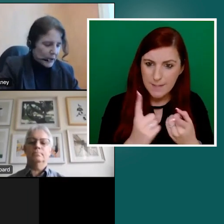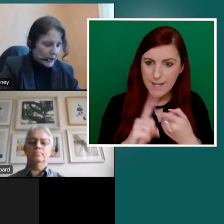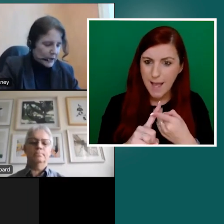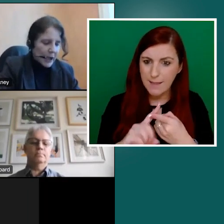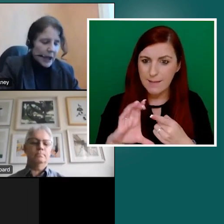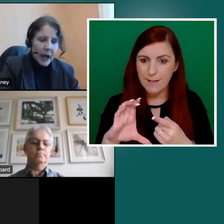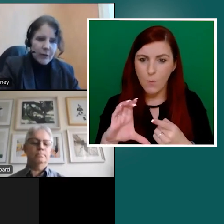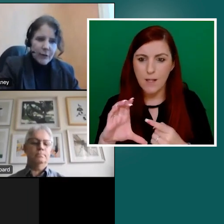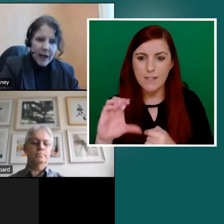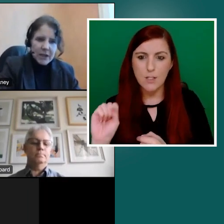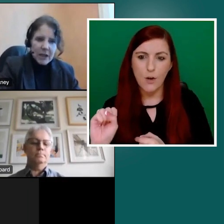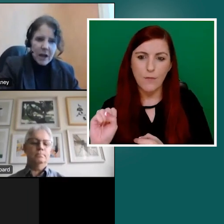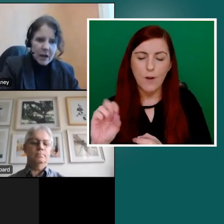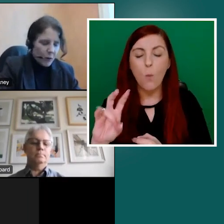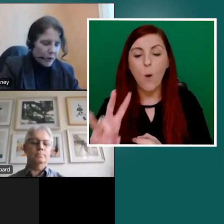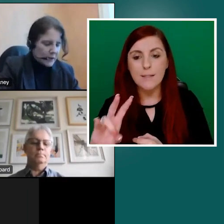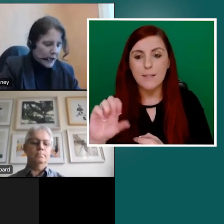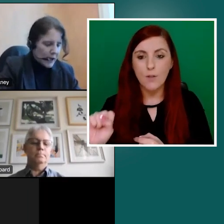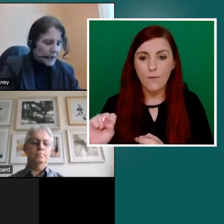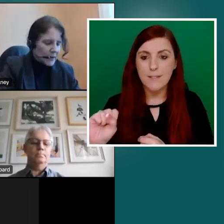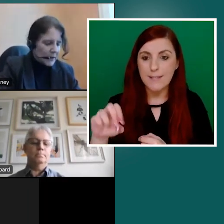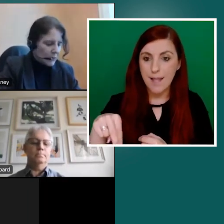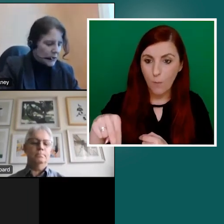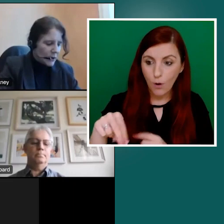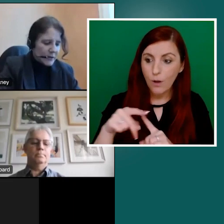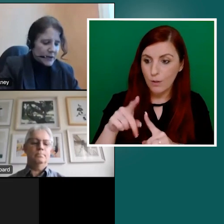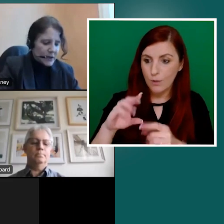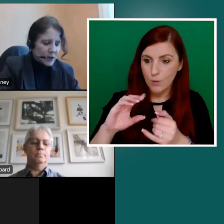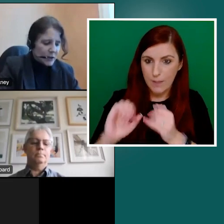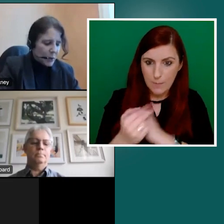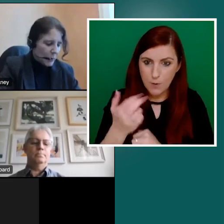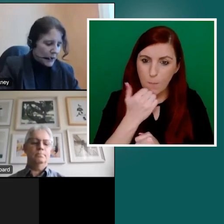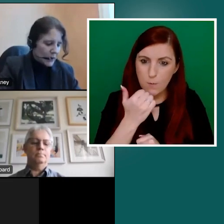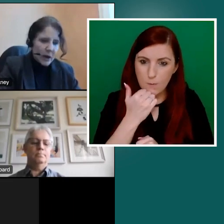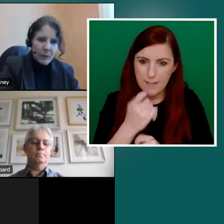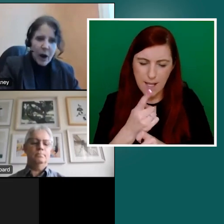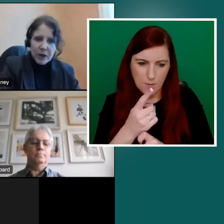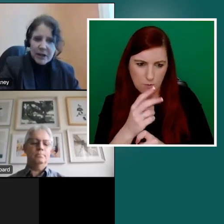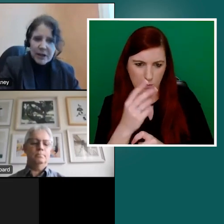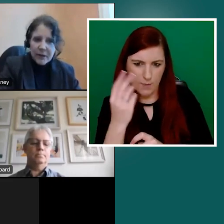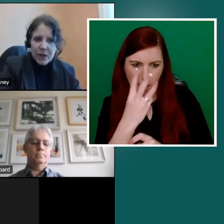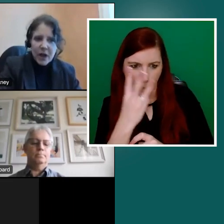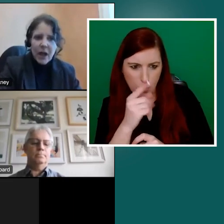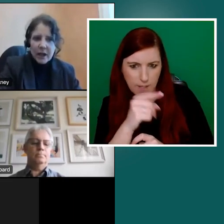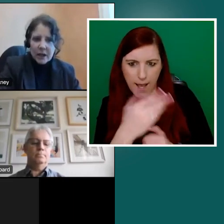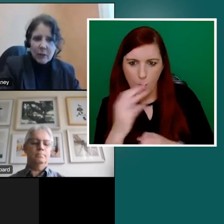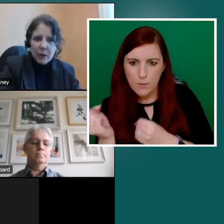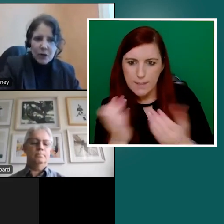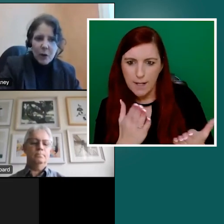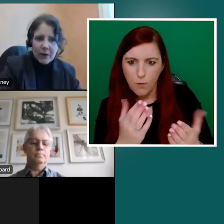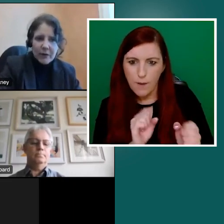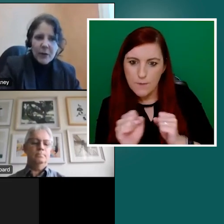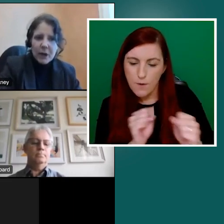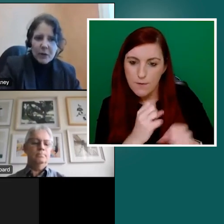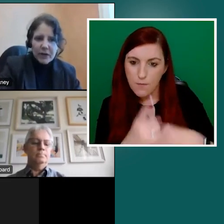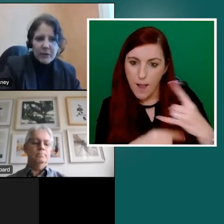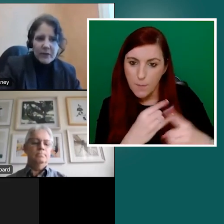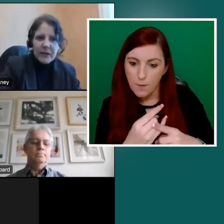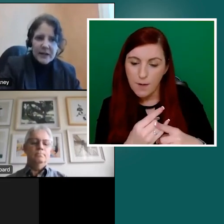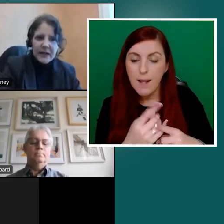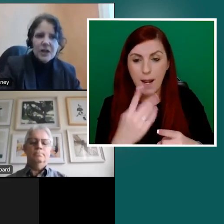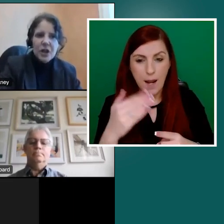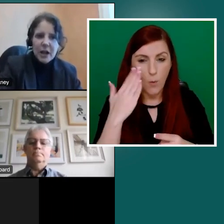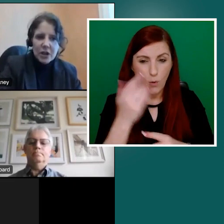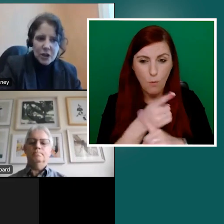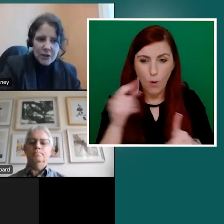up to date and reflecting the ongoing developments in how services to the public are delivered. And I think we would all be familiar with some